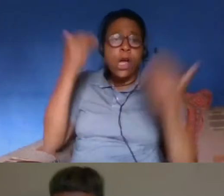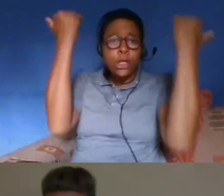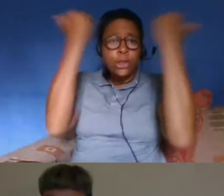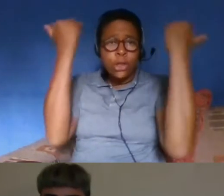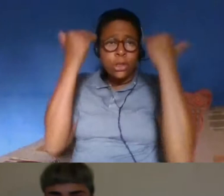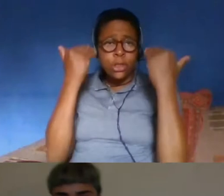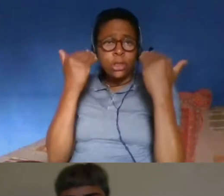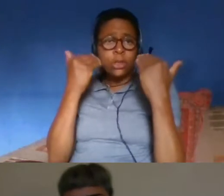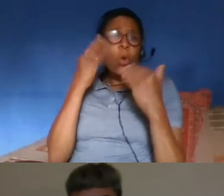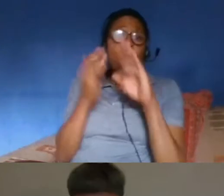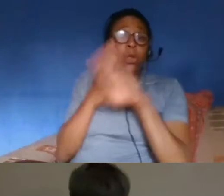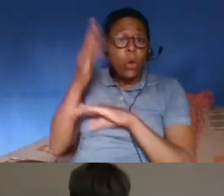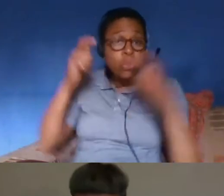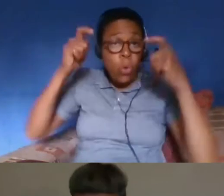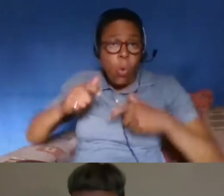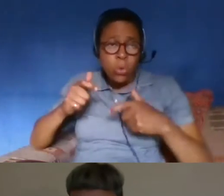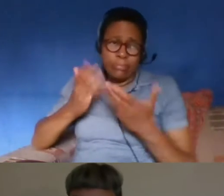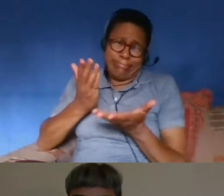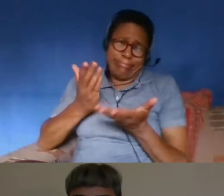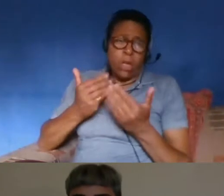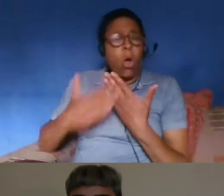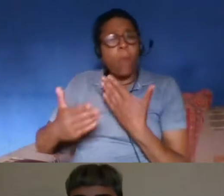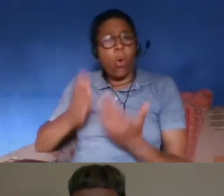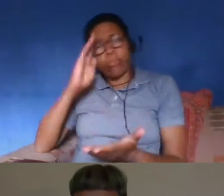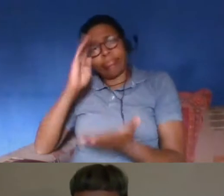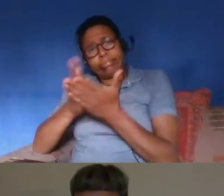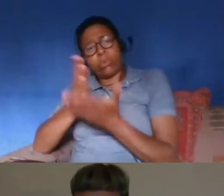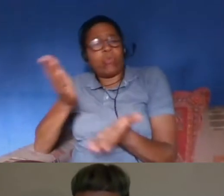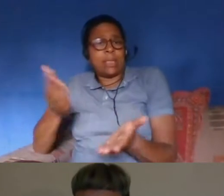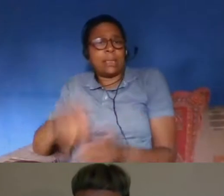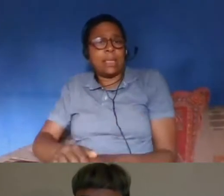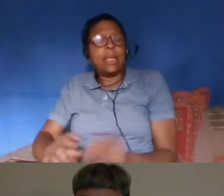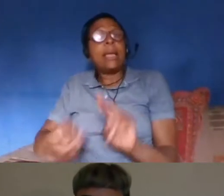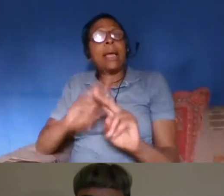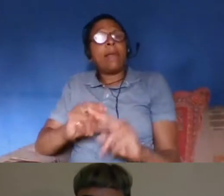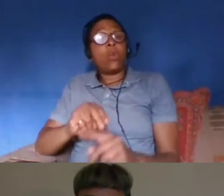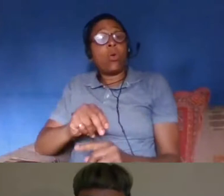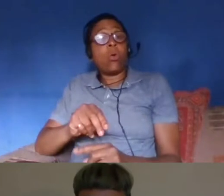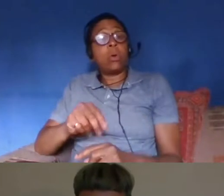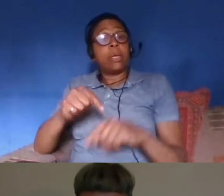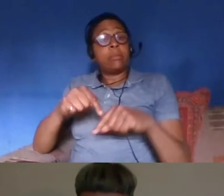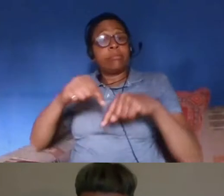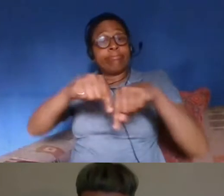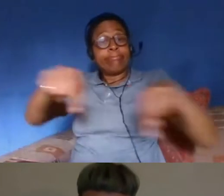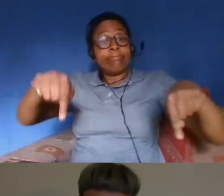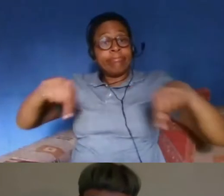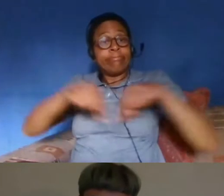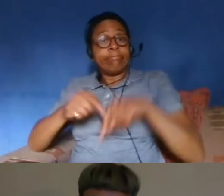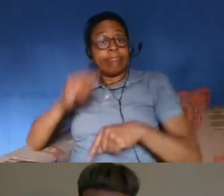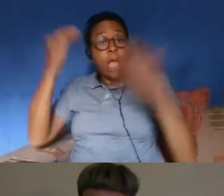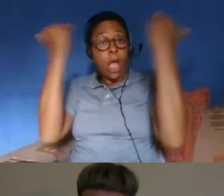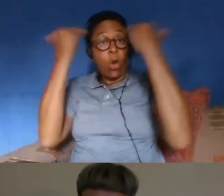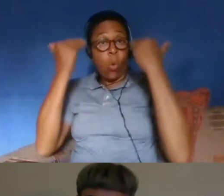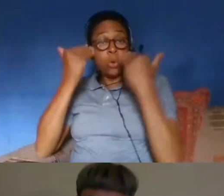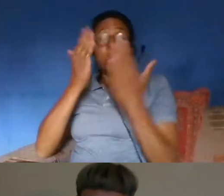more um realistic view in my experience you know because if you if you're in front of a judge you turn up to court you've got an actual human